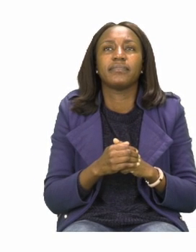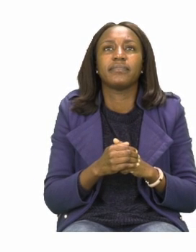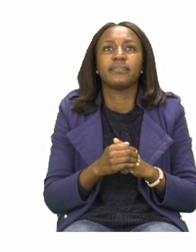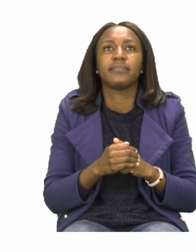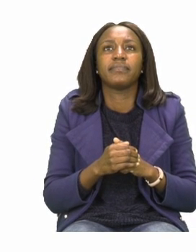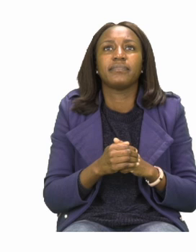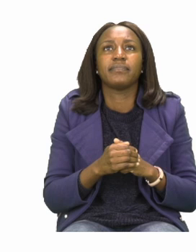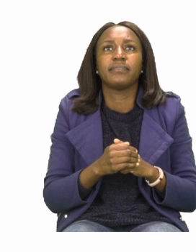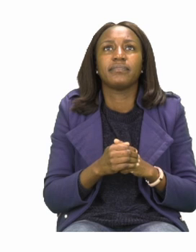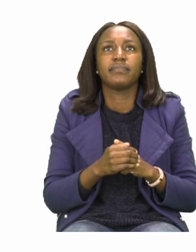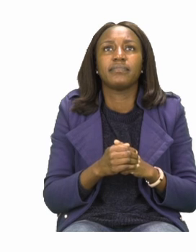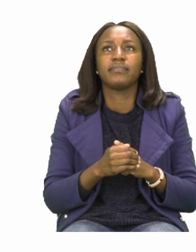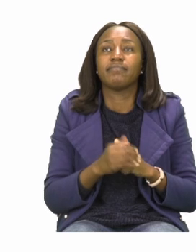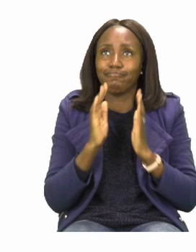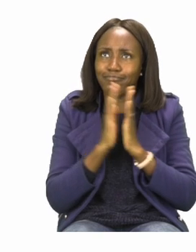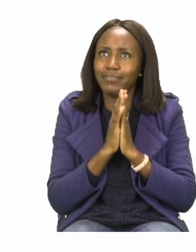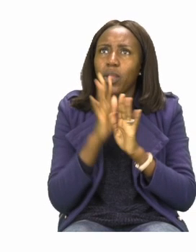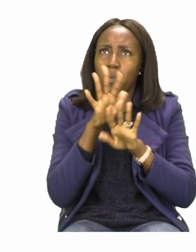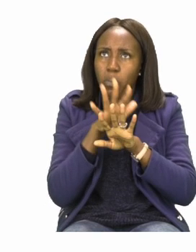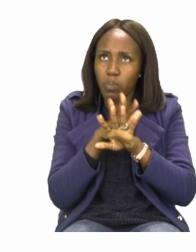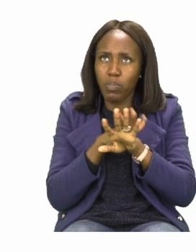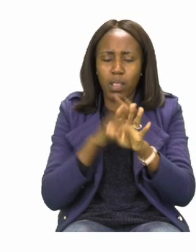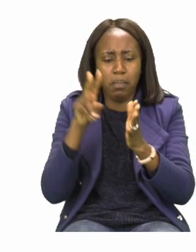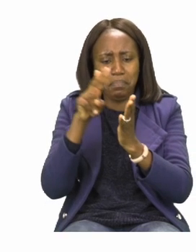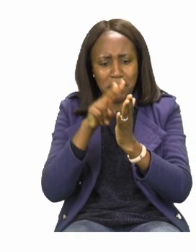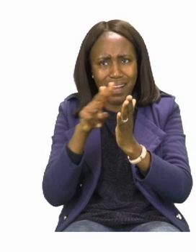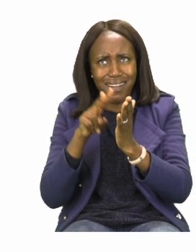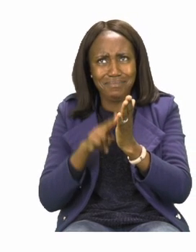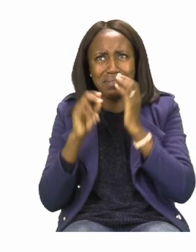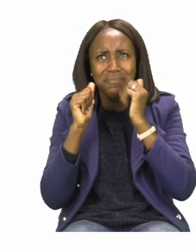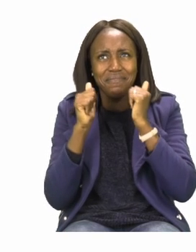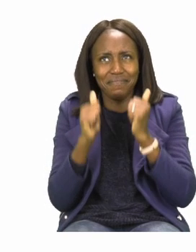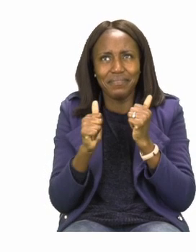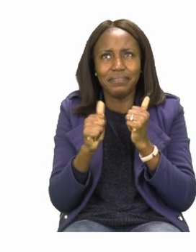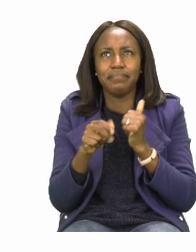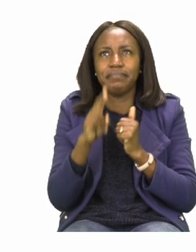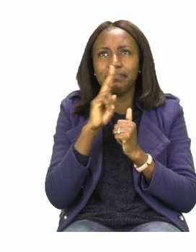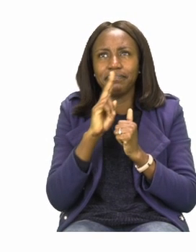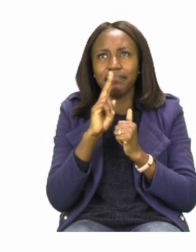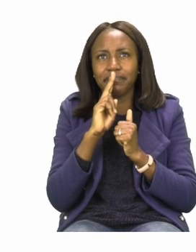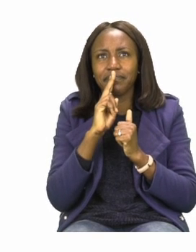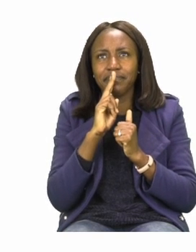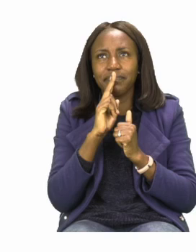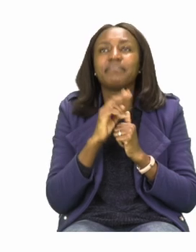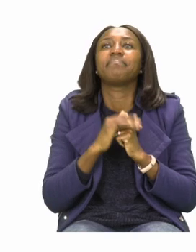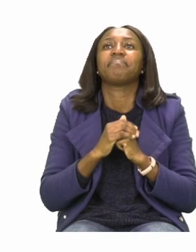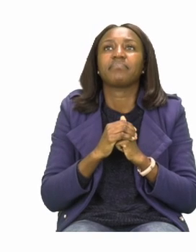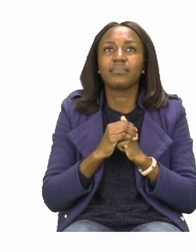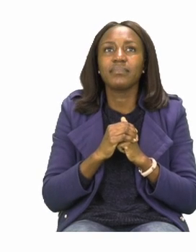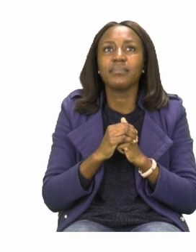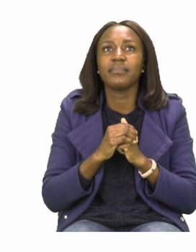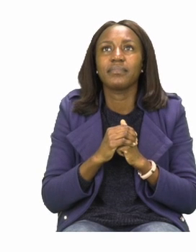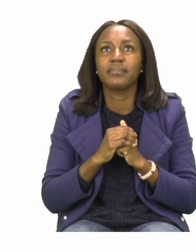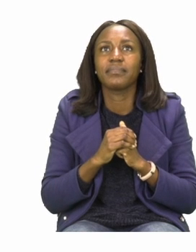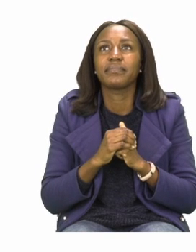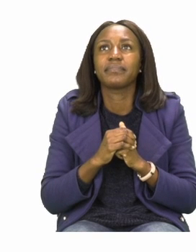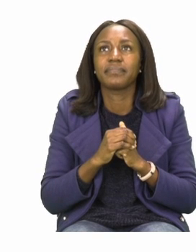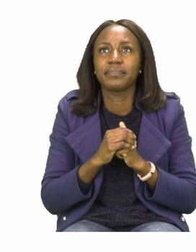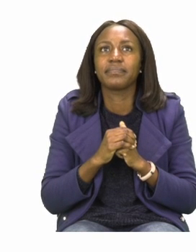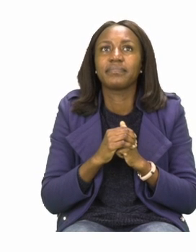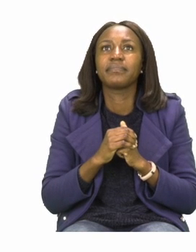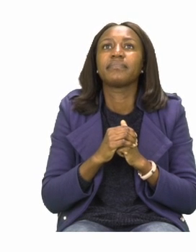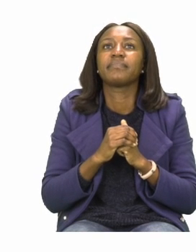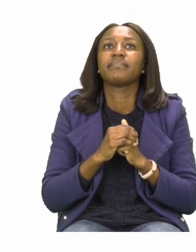So, take your time with all of them boys and girls. And, when you are done with your pictograph, that's when you can